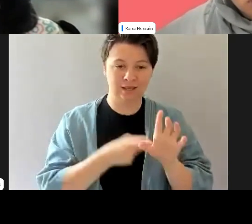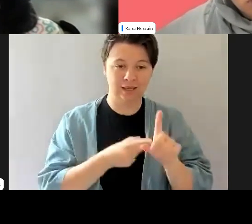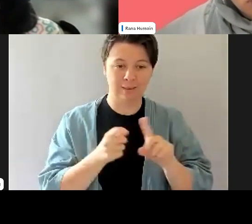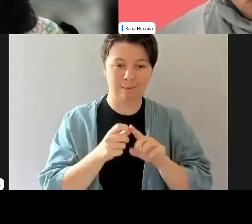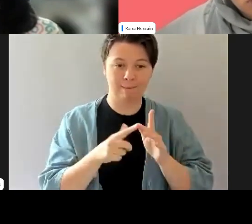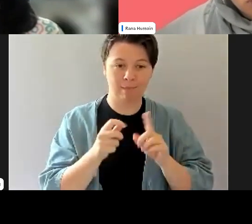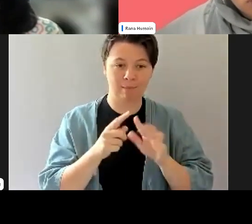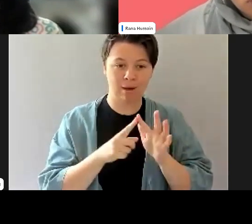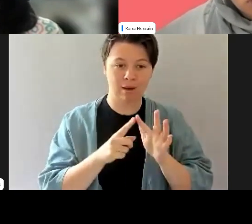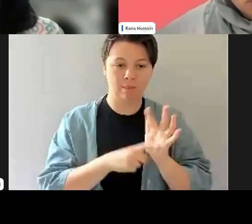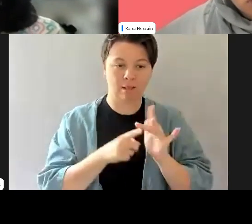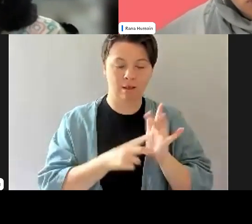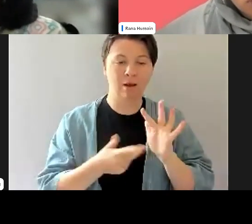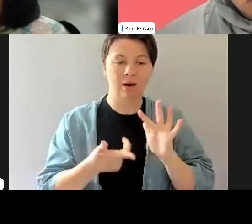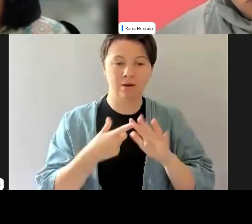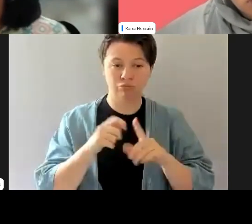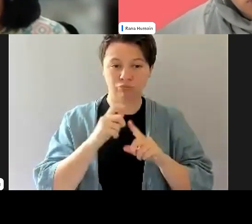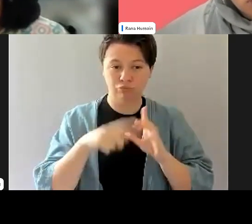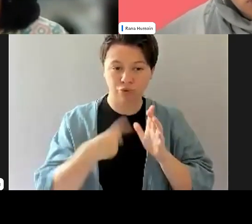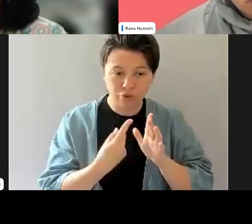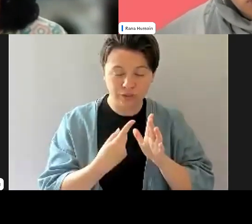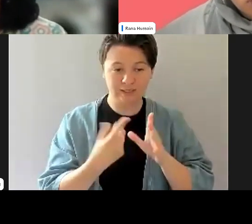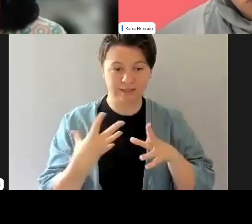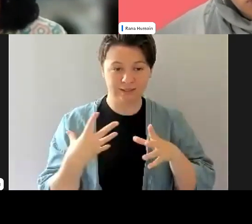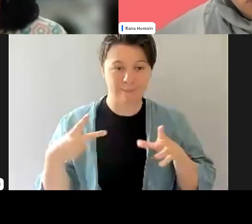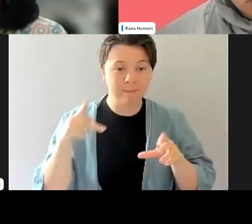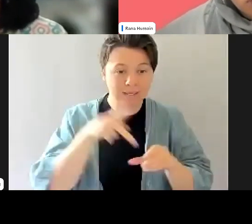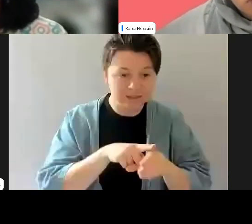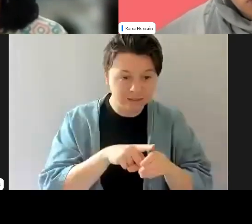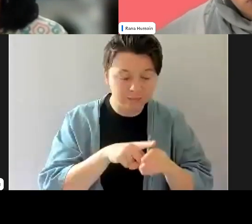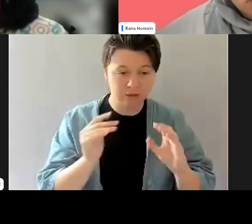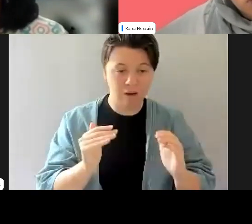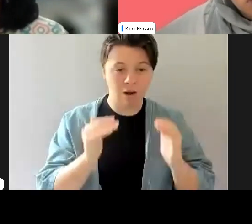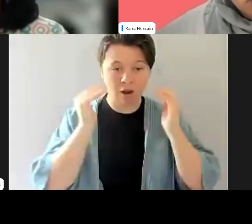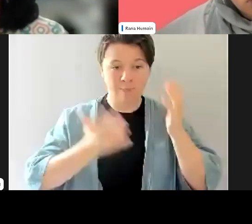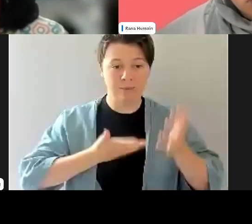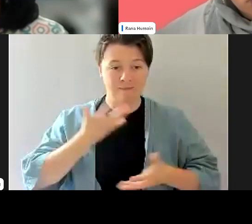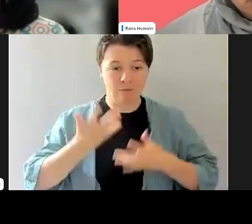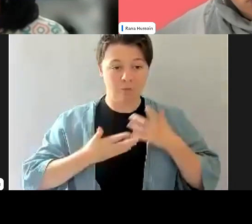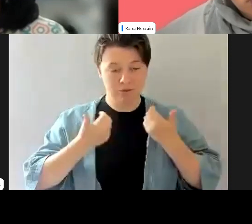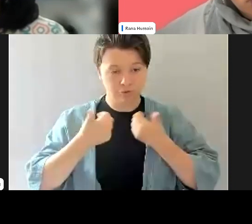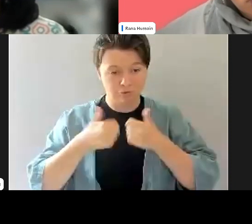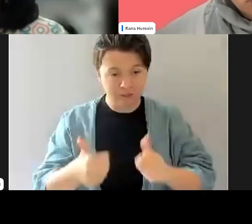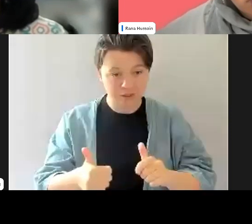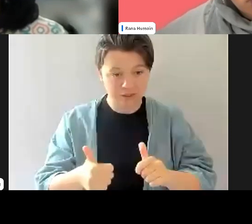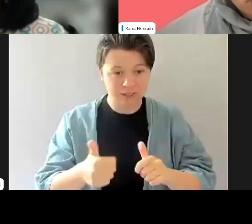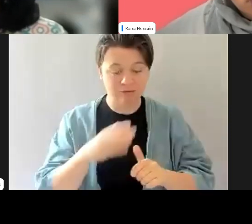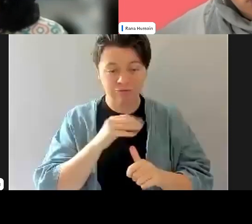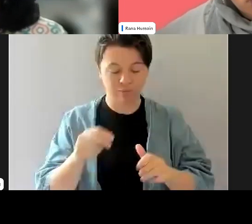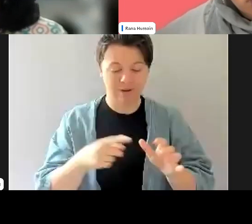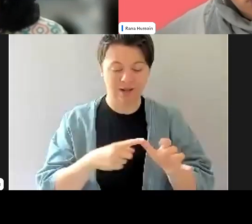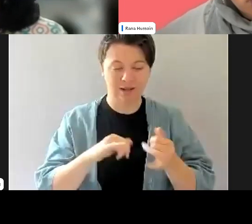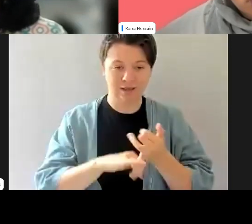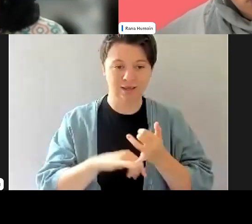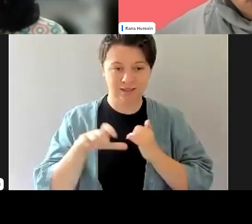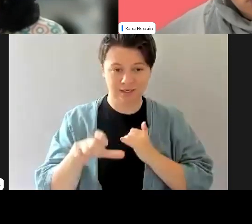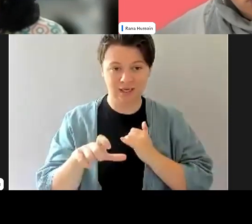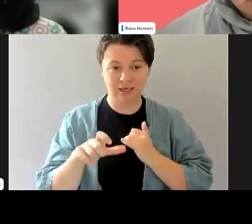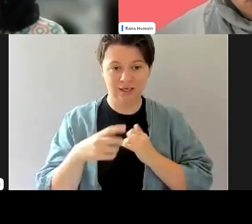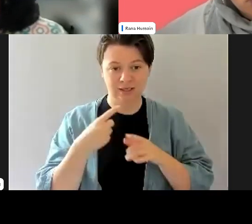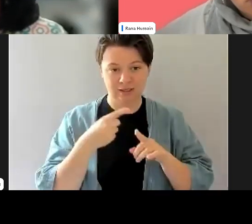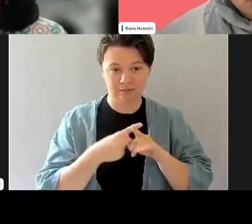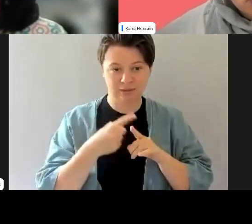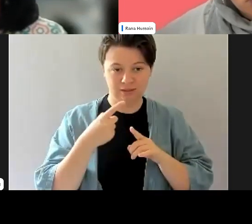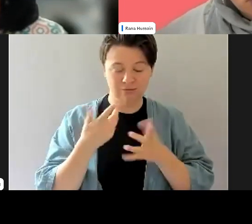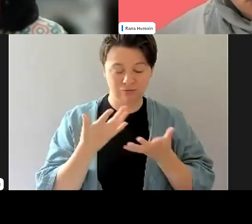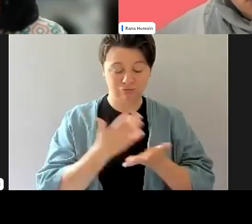at even the participation and high performance strategies that the ASC have put out and looking at, well, really engagement starts